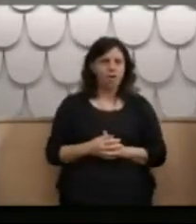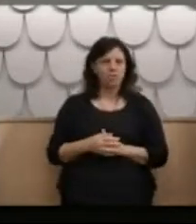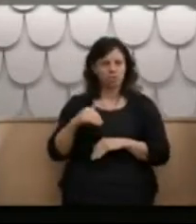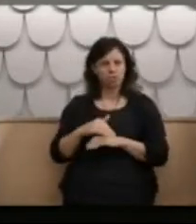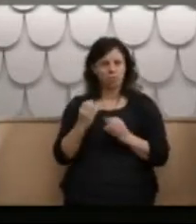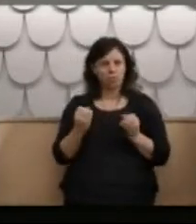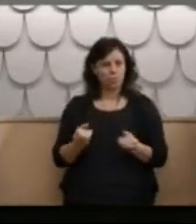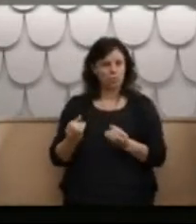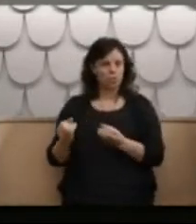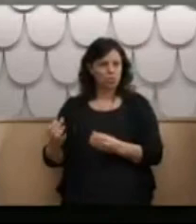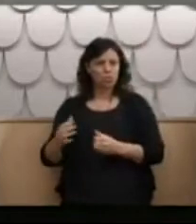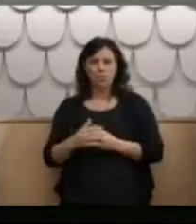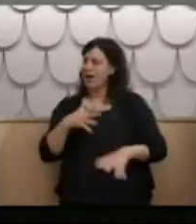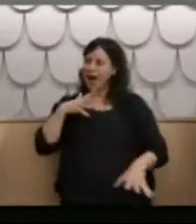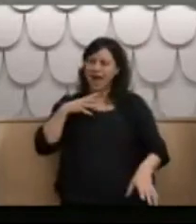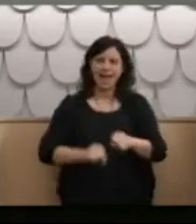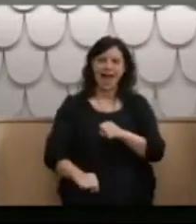I'd been in care and hated it.